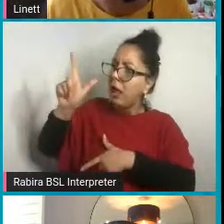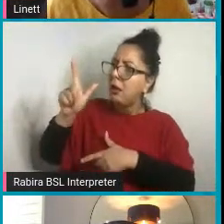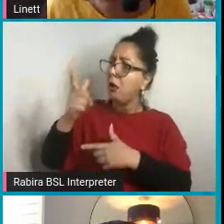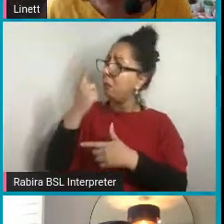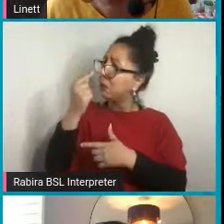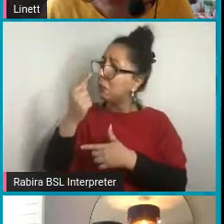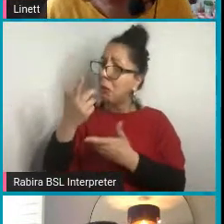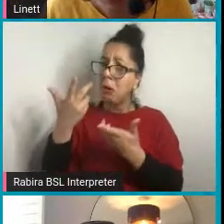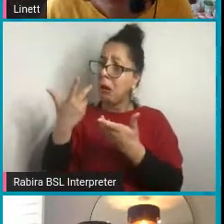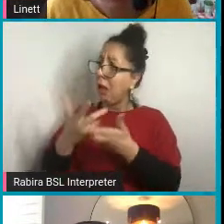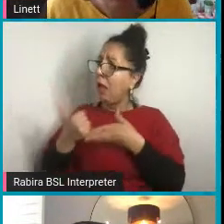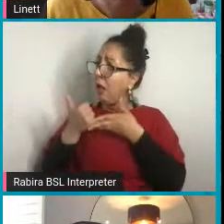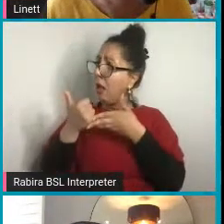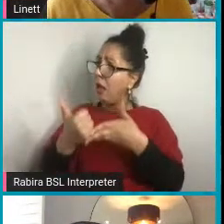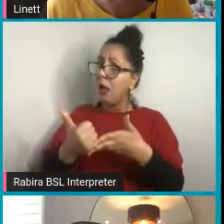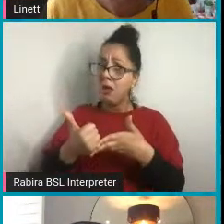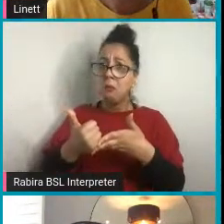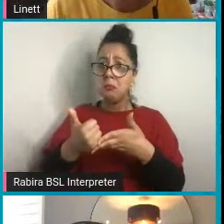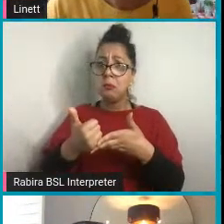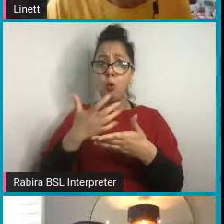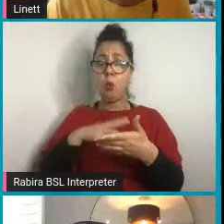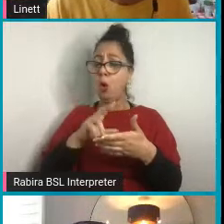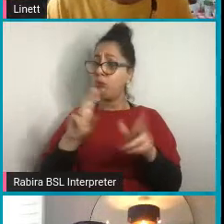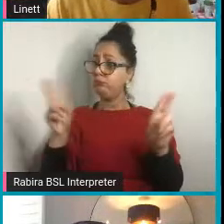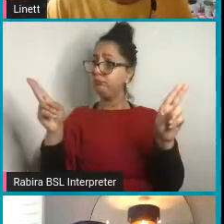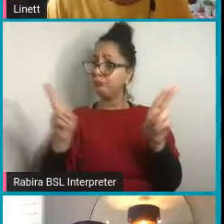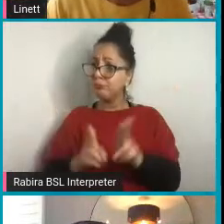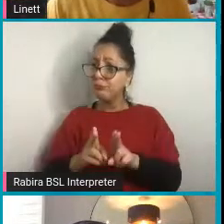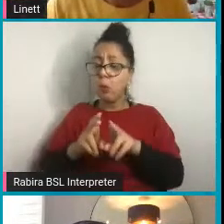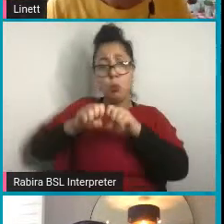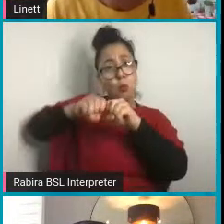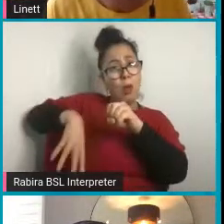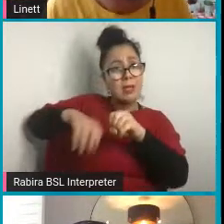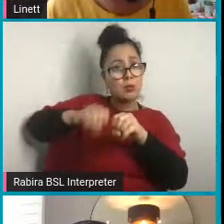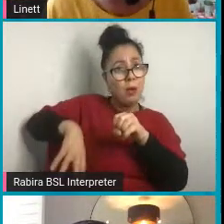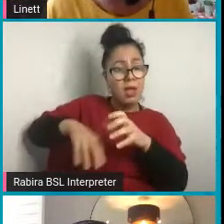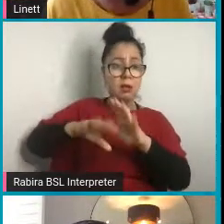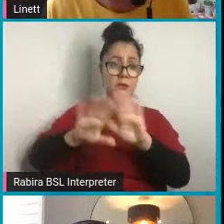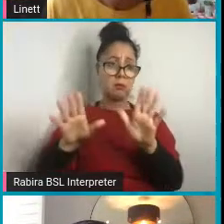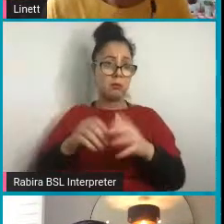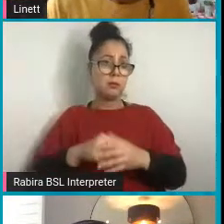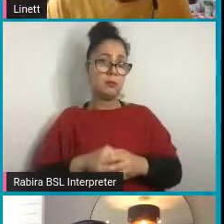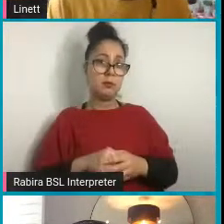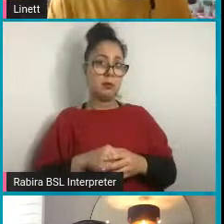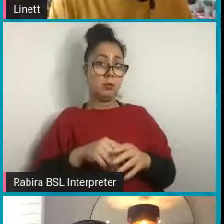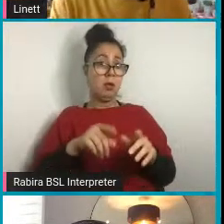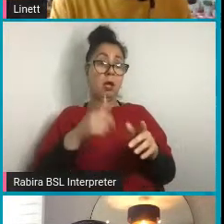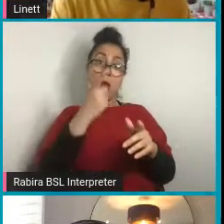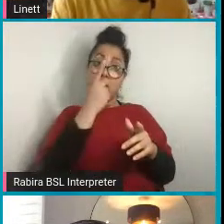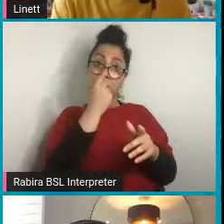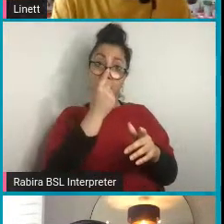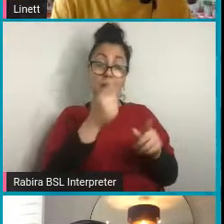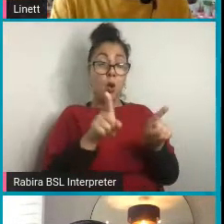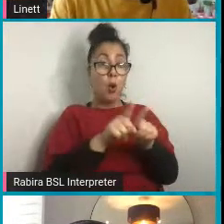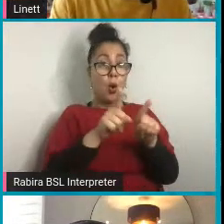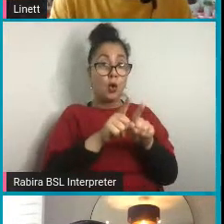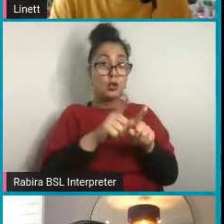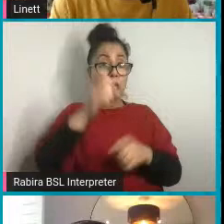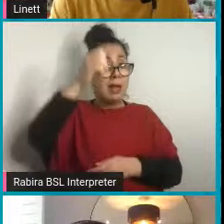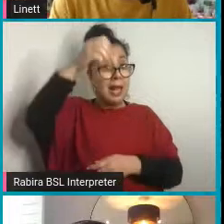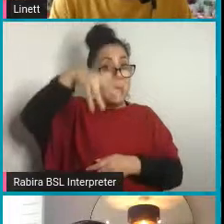So yeah, another tip is to change your light bulbs to more efficient LED lights.